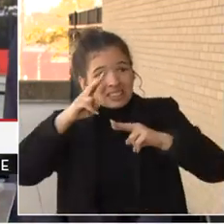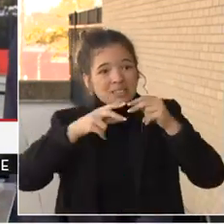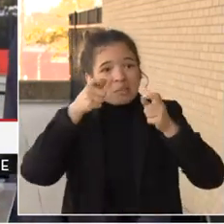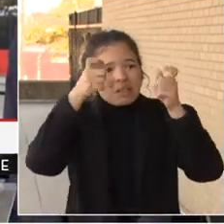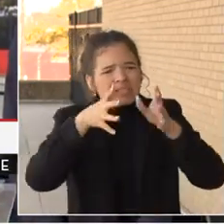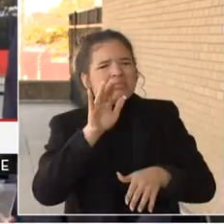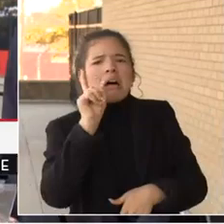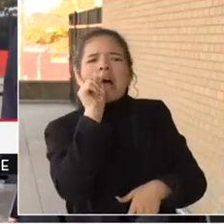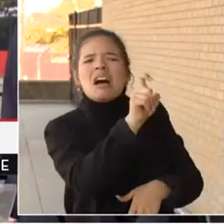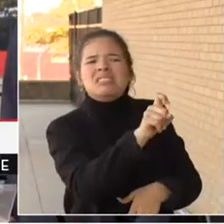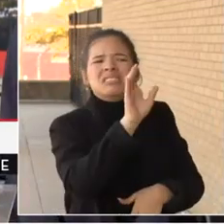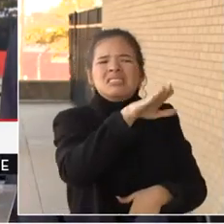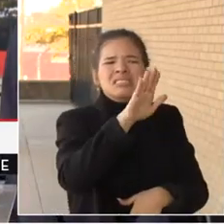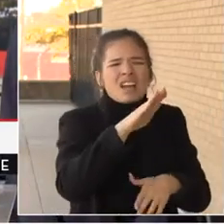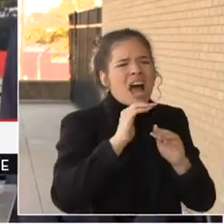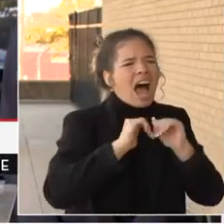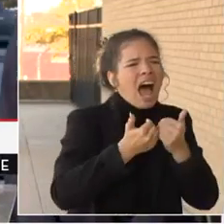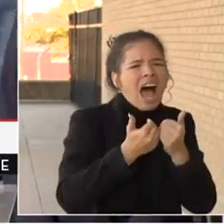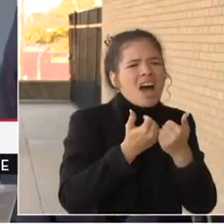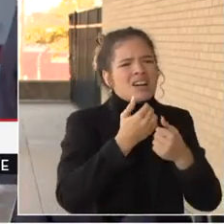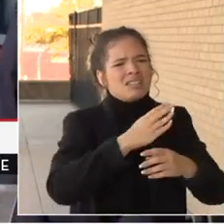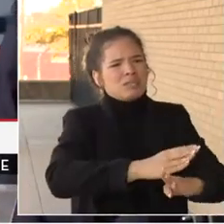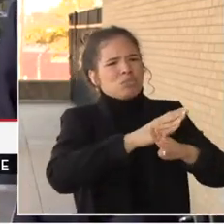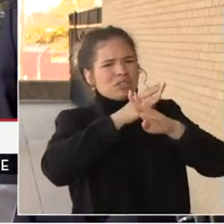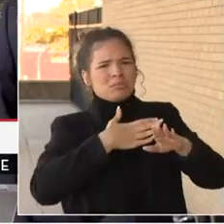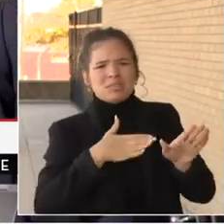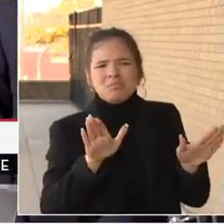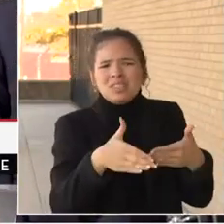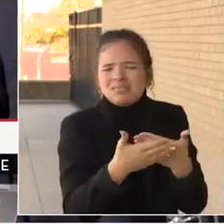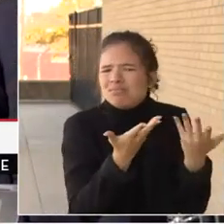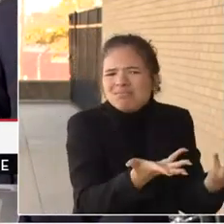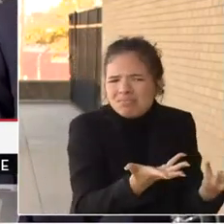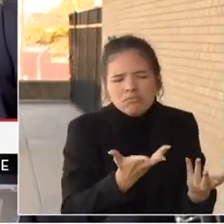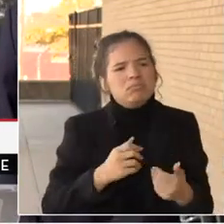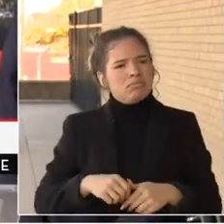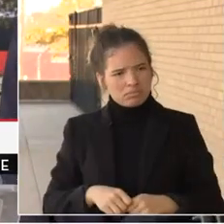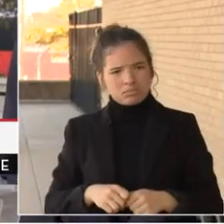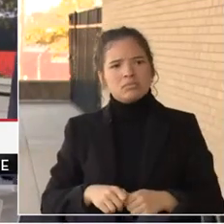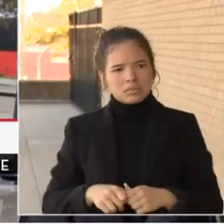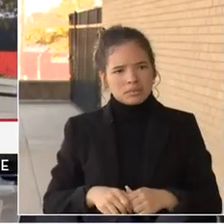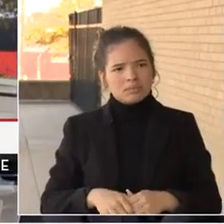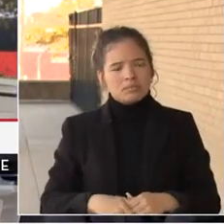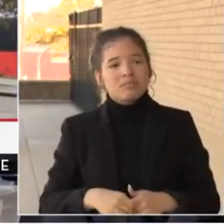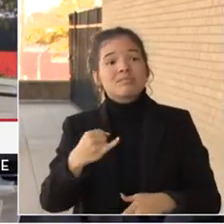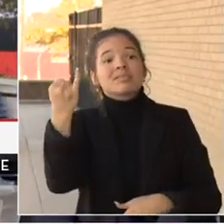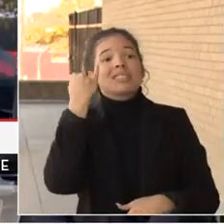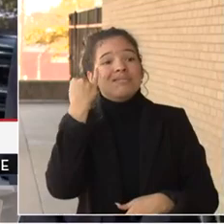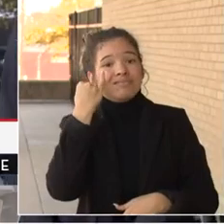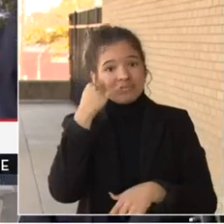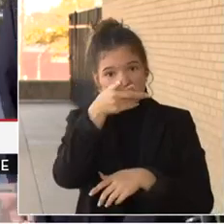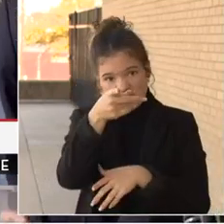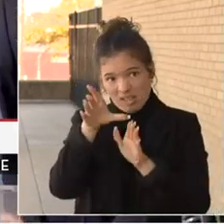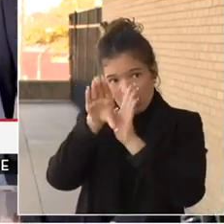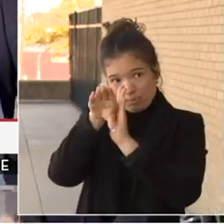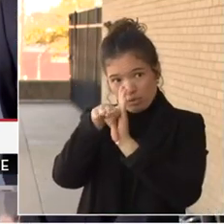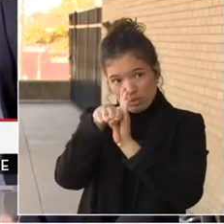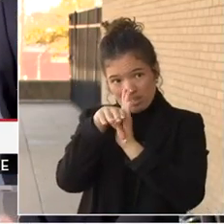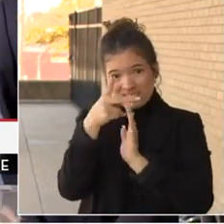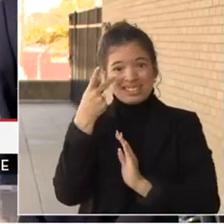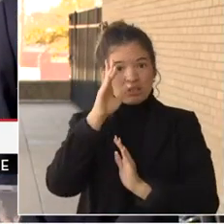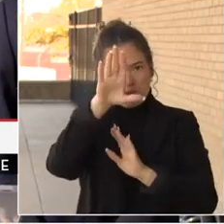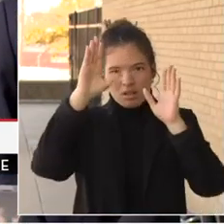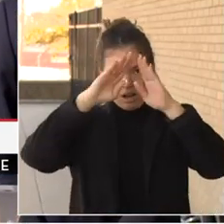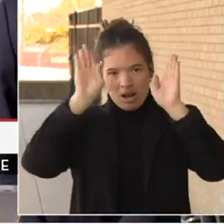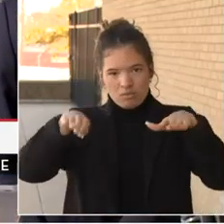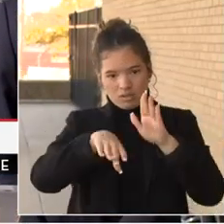secure. Beyond having the plan, one of the biggest deterrents is having video cameras on the outside of your home or building.